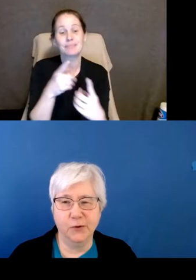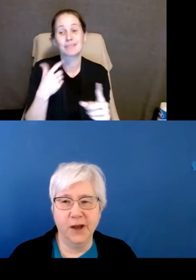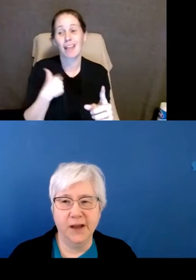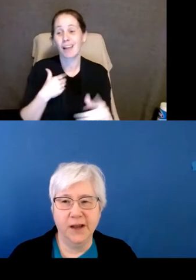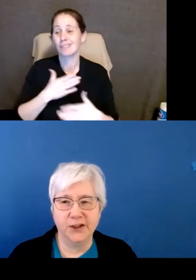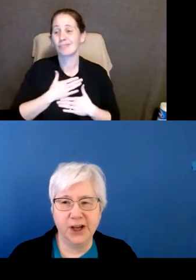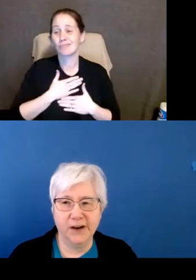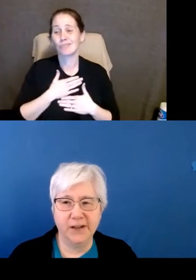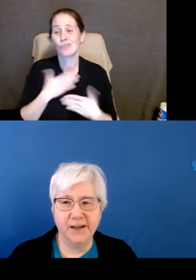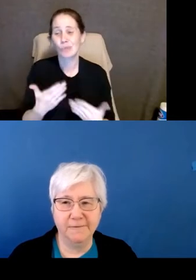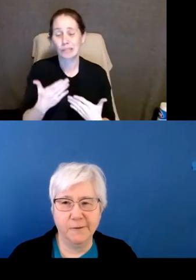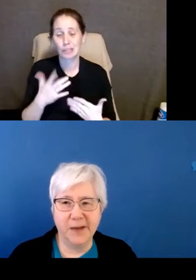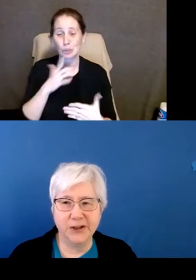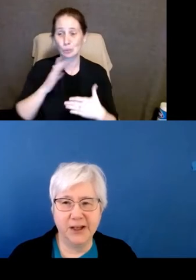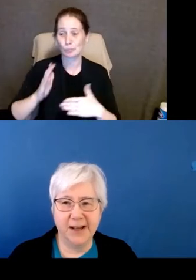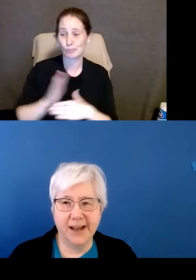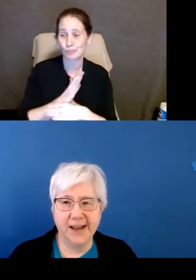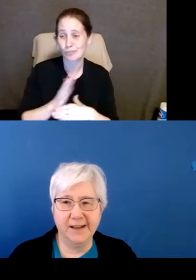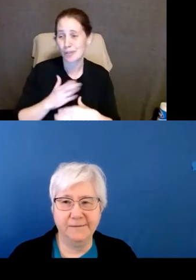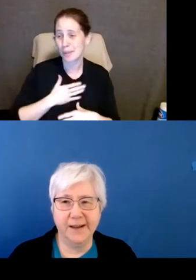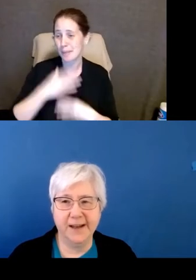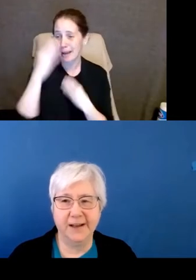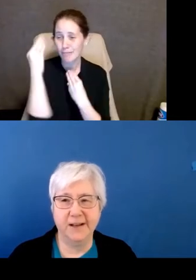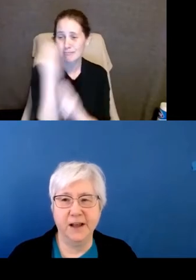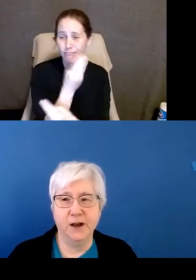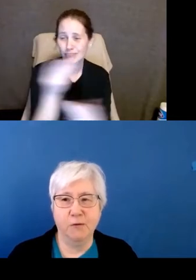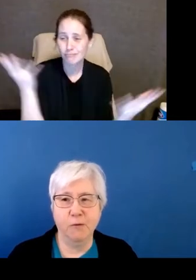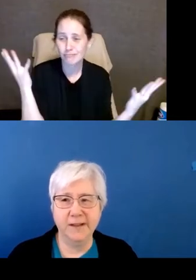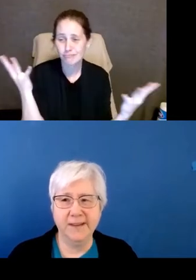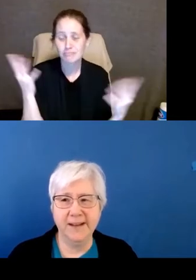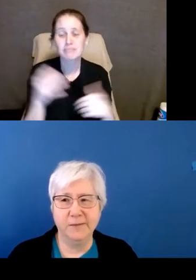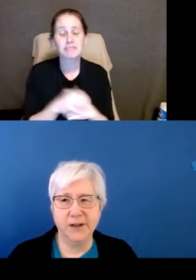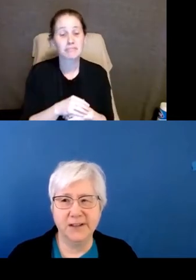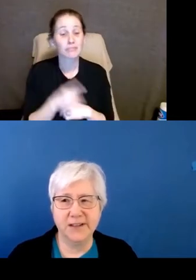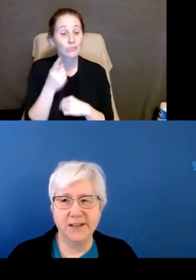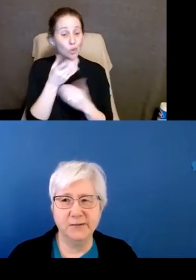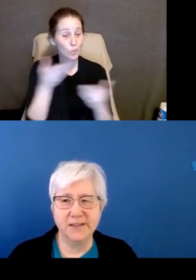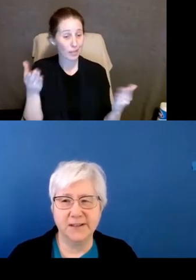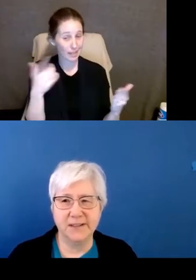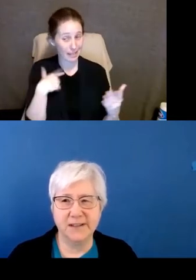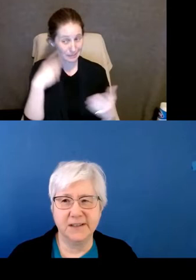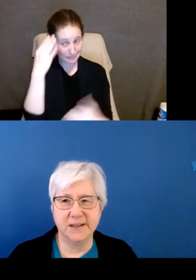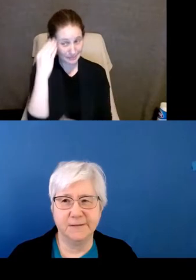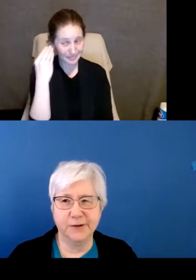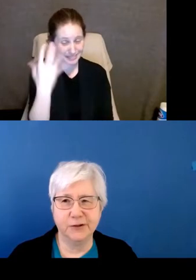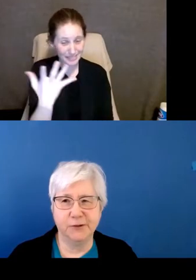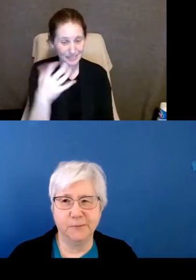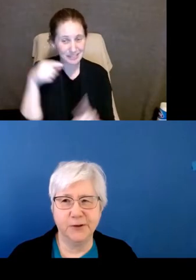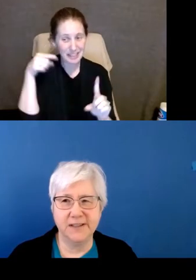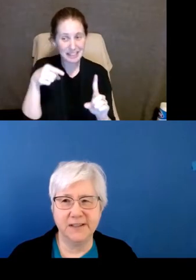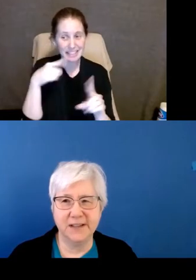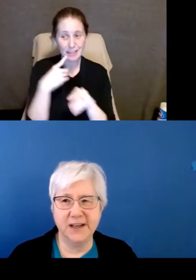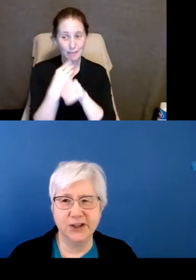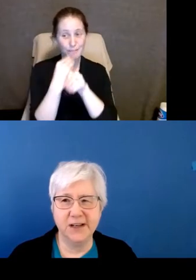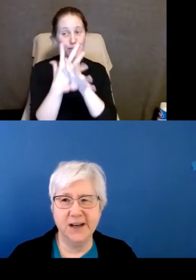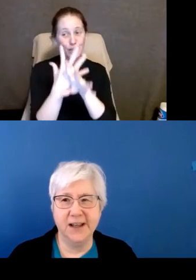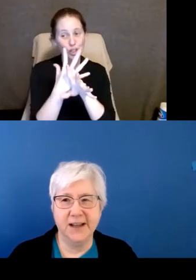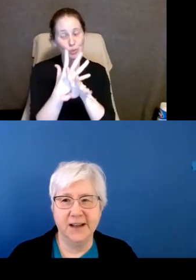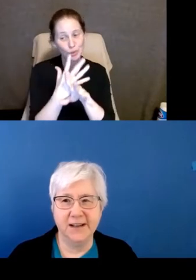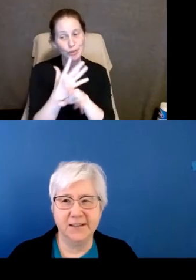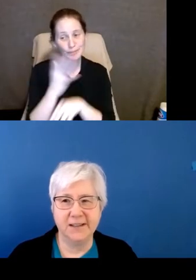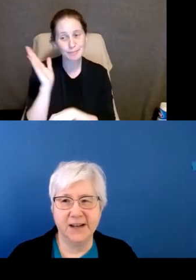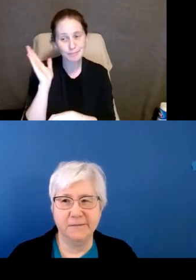to share the information I have. And one thing I'm going to tell you, since this is a virtual presentation,